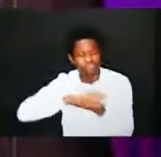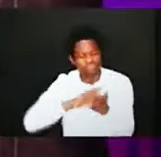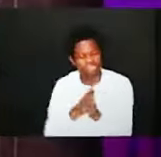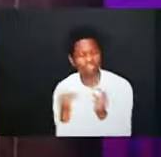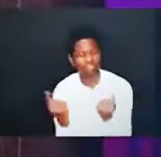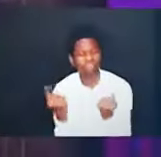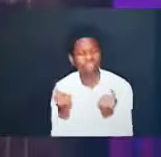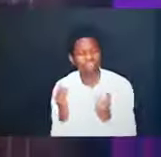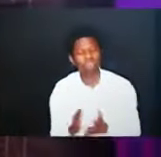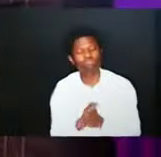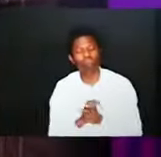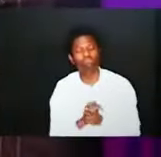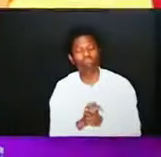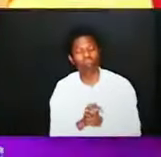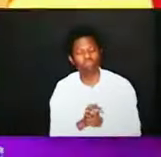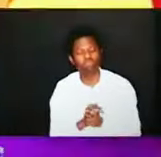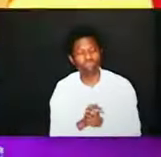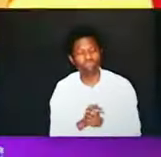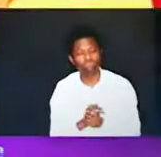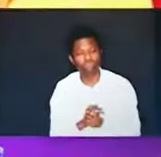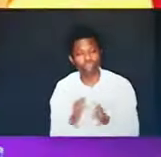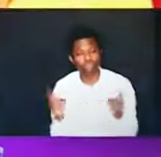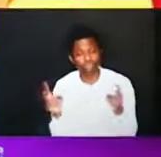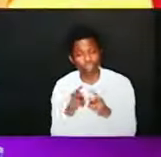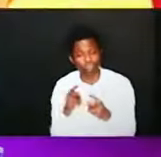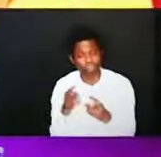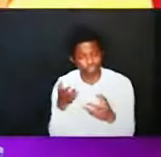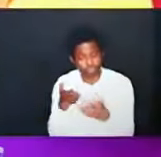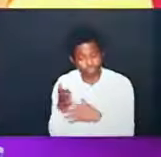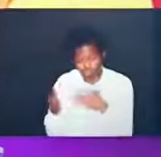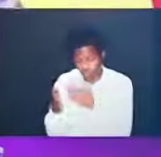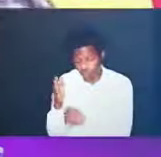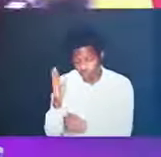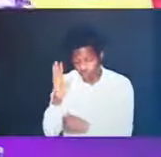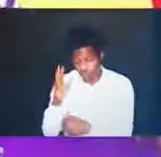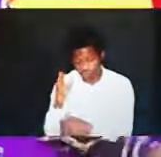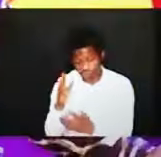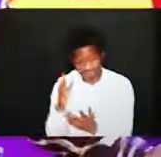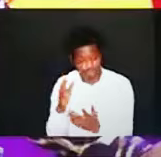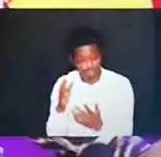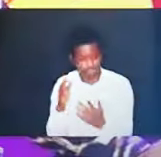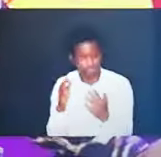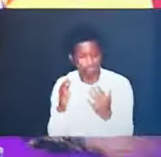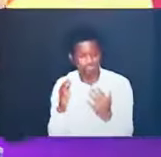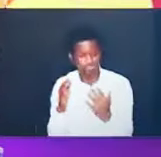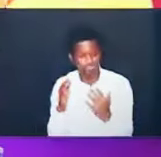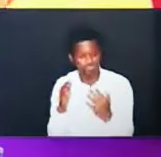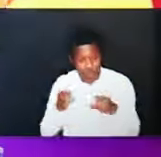so by the standards of God in the new covenant he condemns the